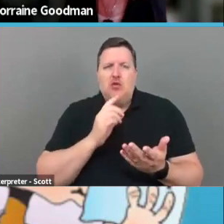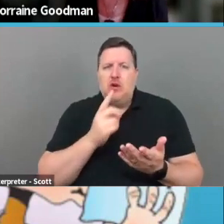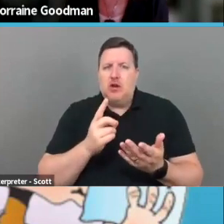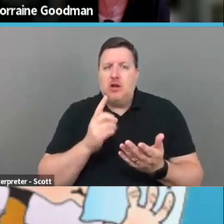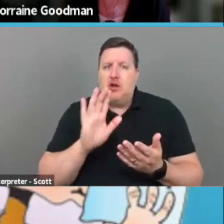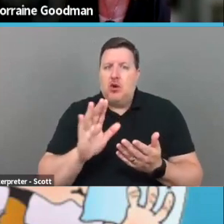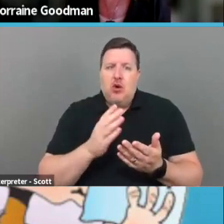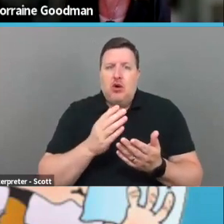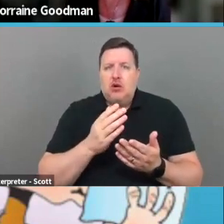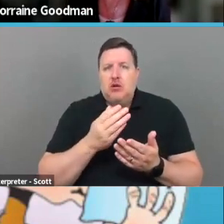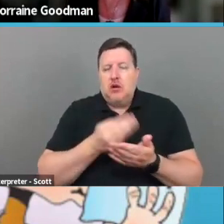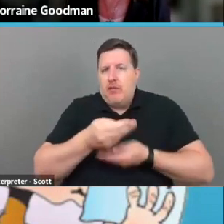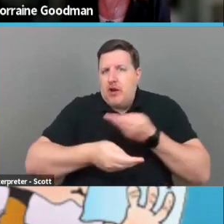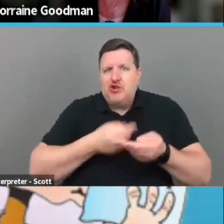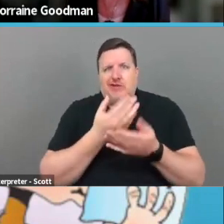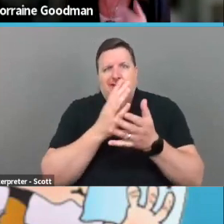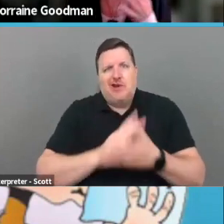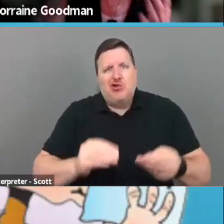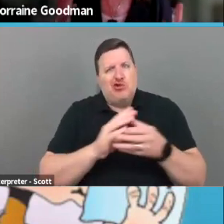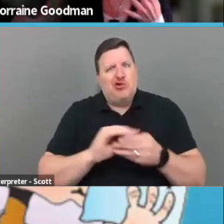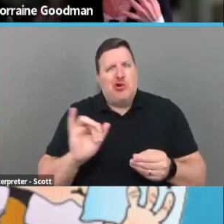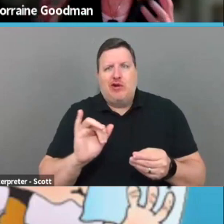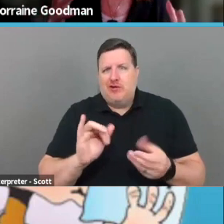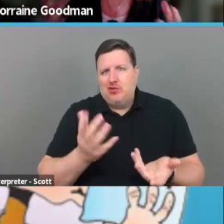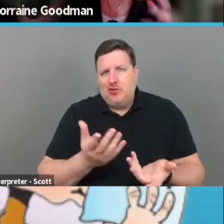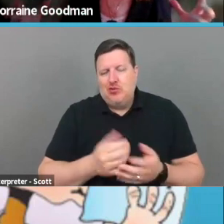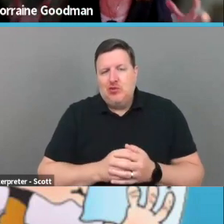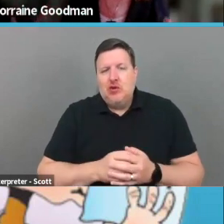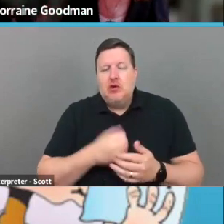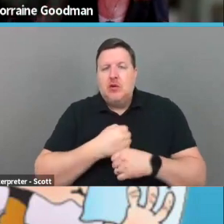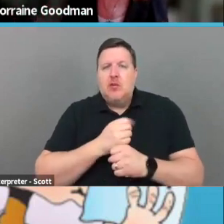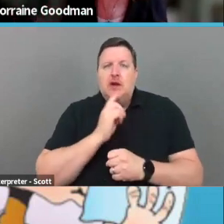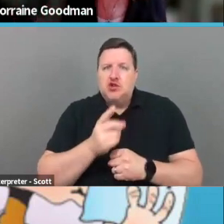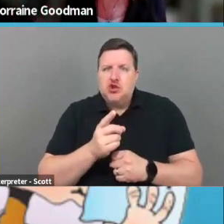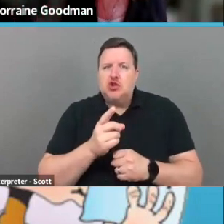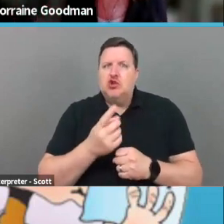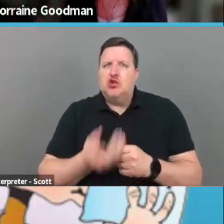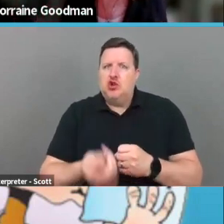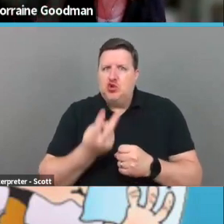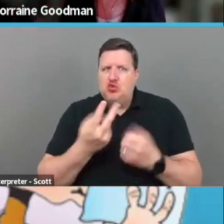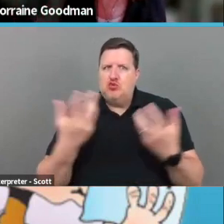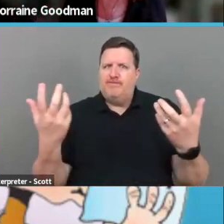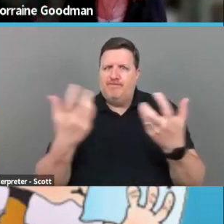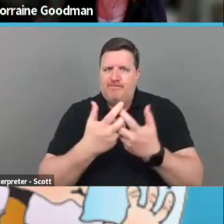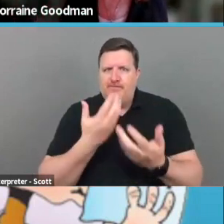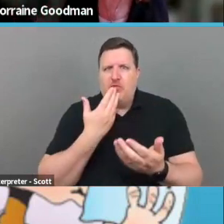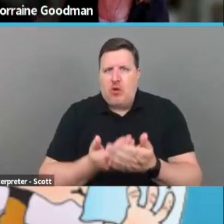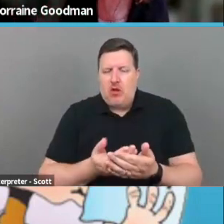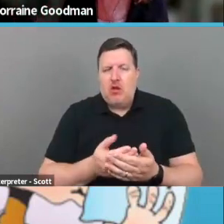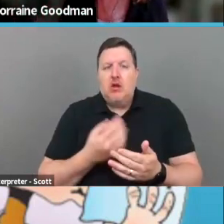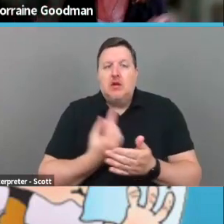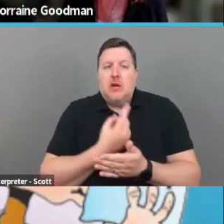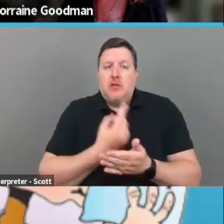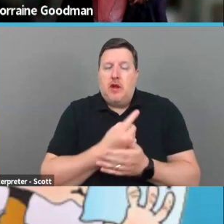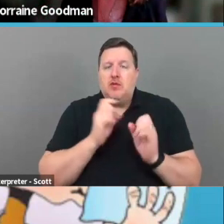as your narrative. that's, um, you want to make sure that the two pieces work together. Sometimes it can be